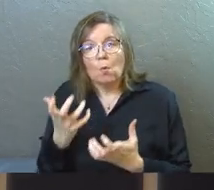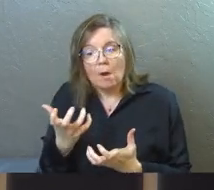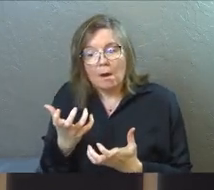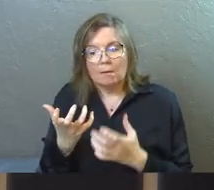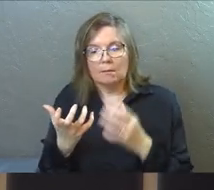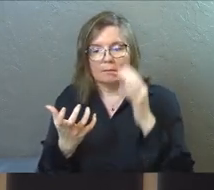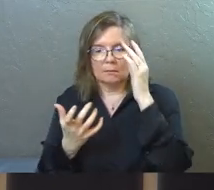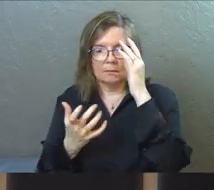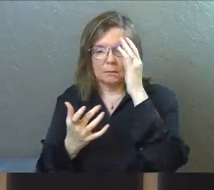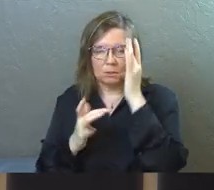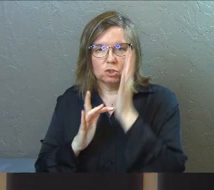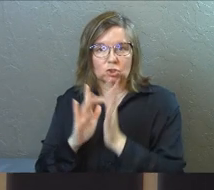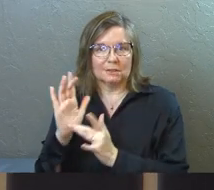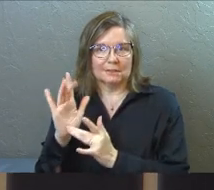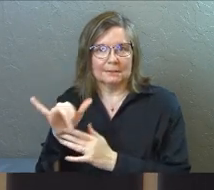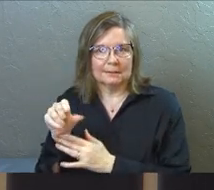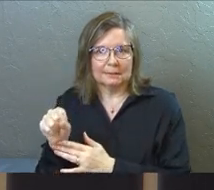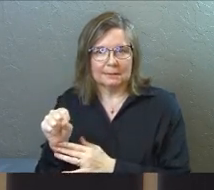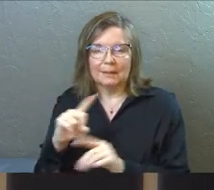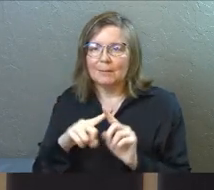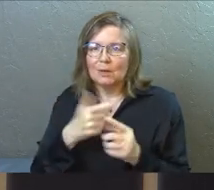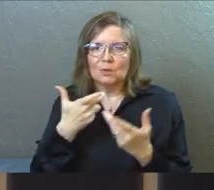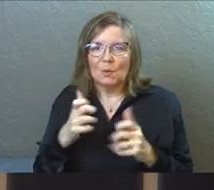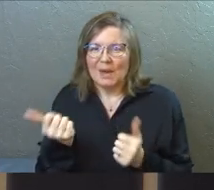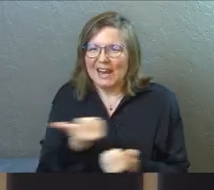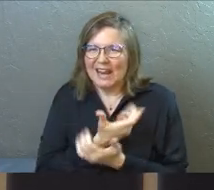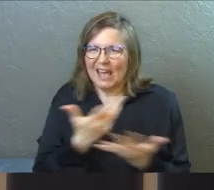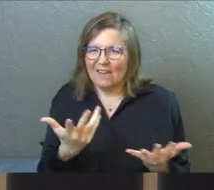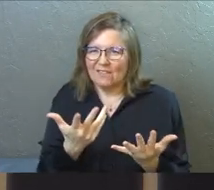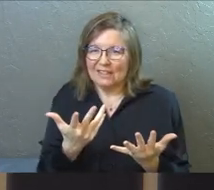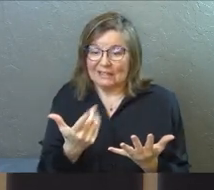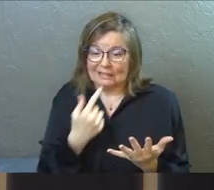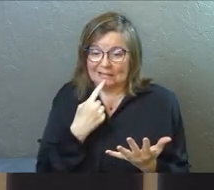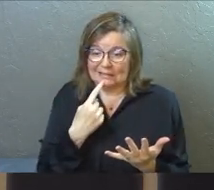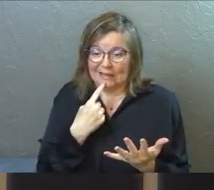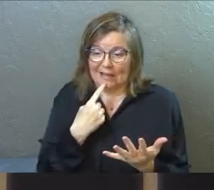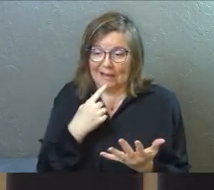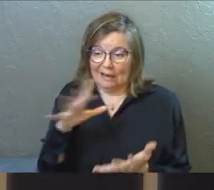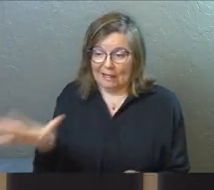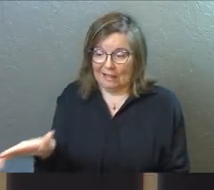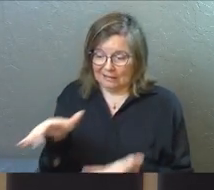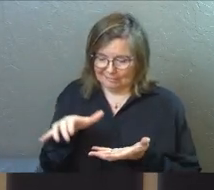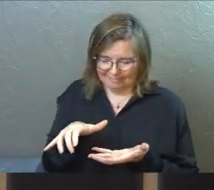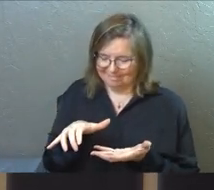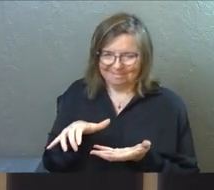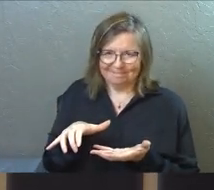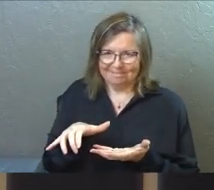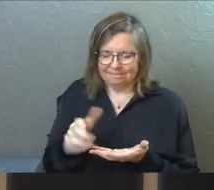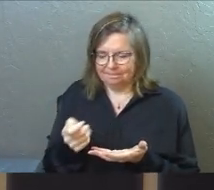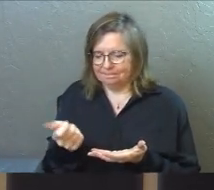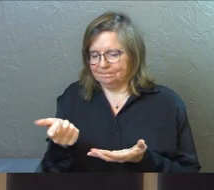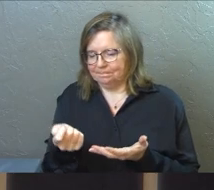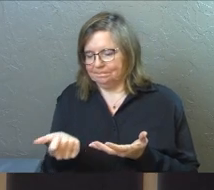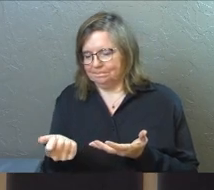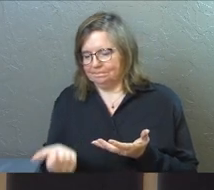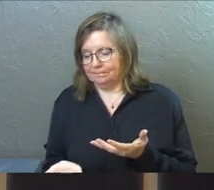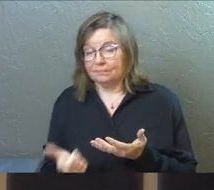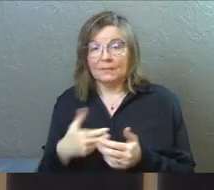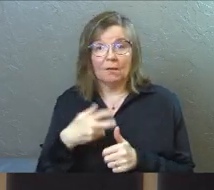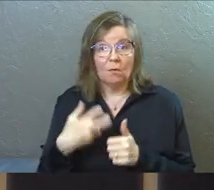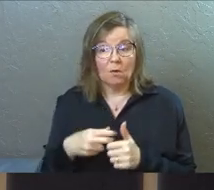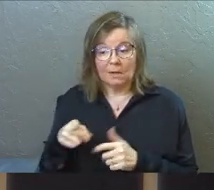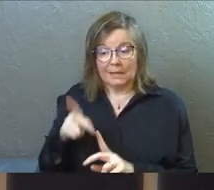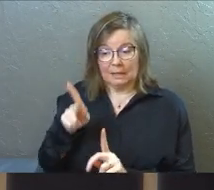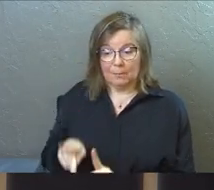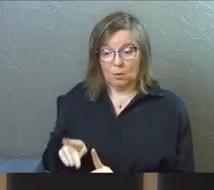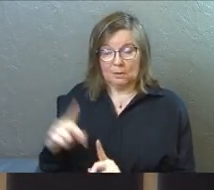we want Jesus, but we don't want everything Jesus has said. And what's difficult is that when he's the